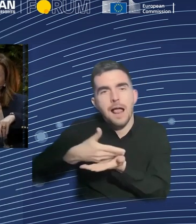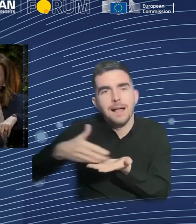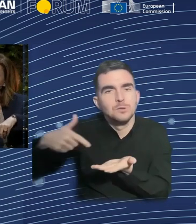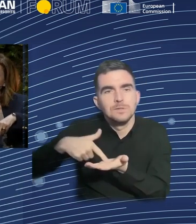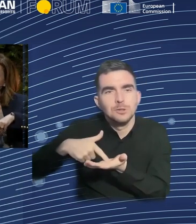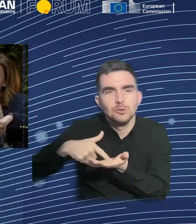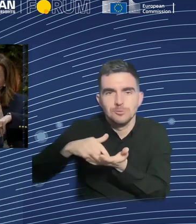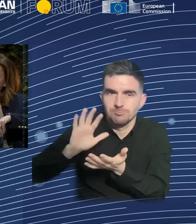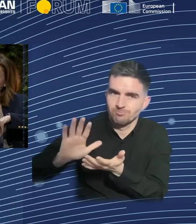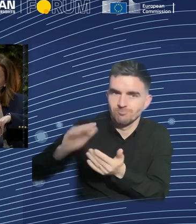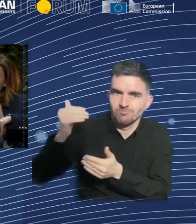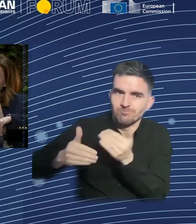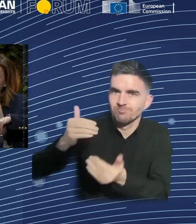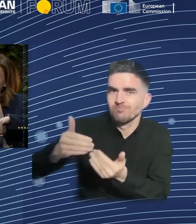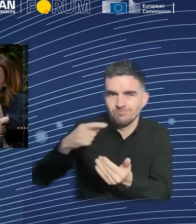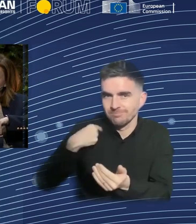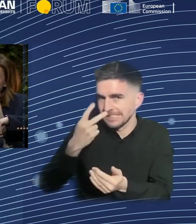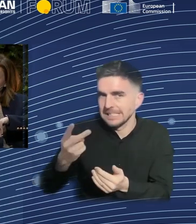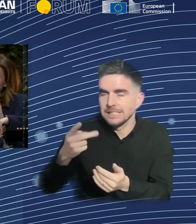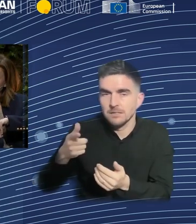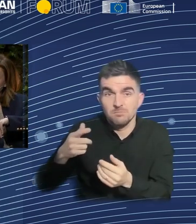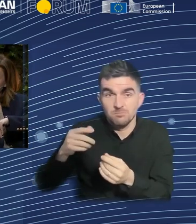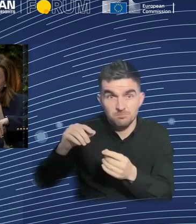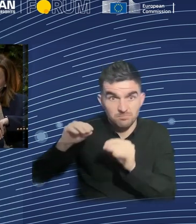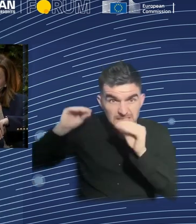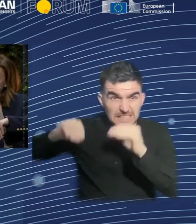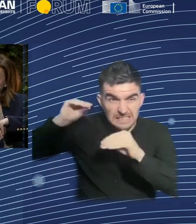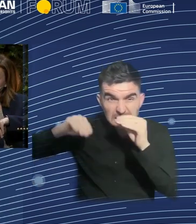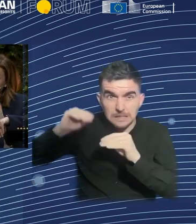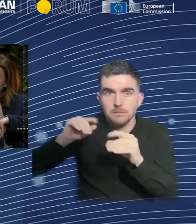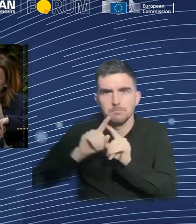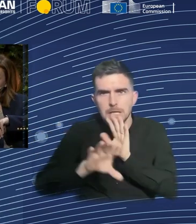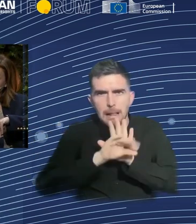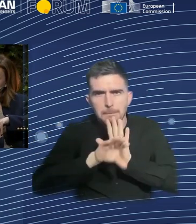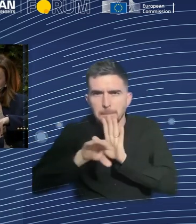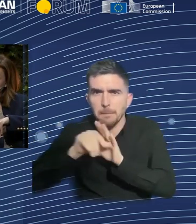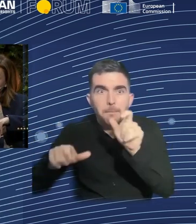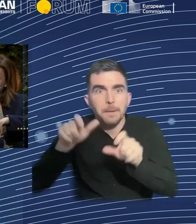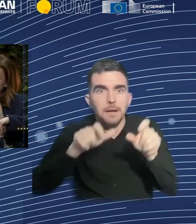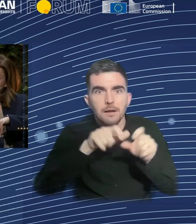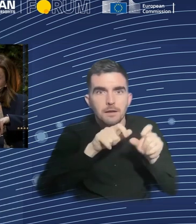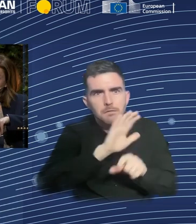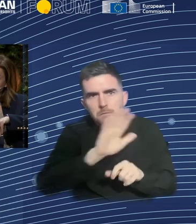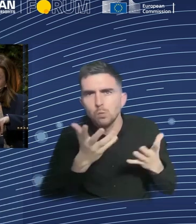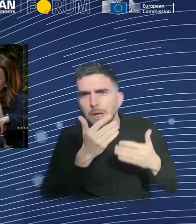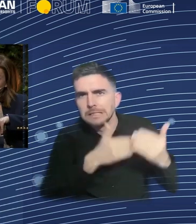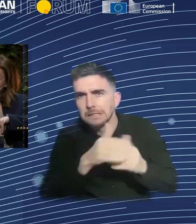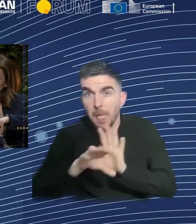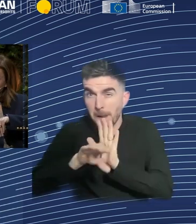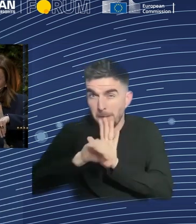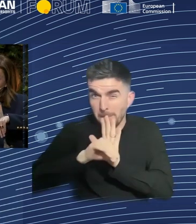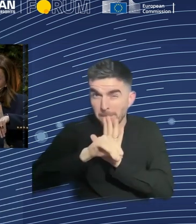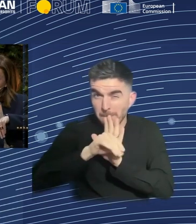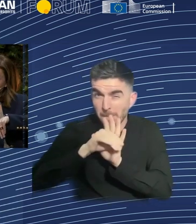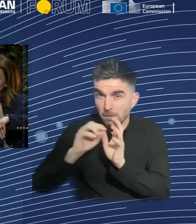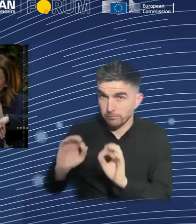then the second part of the question is how do we make sure they don't harm human beings? And this is the